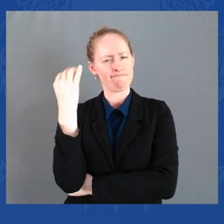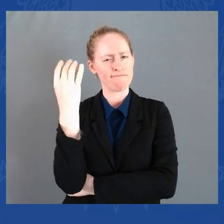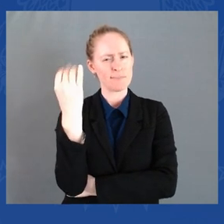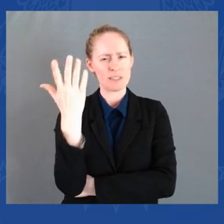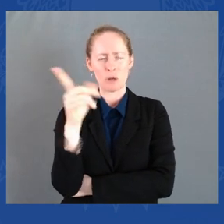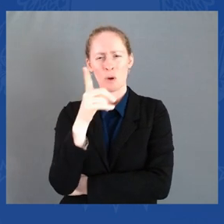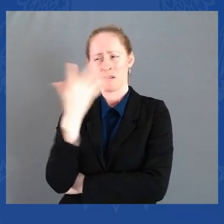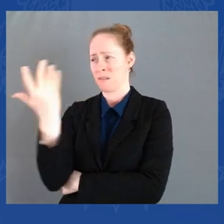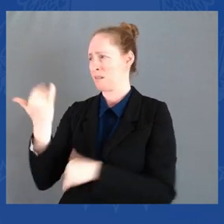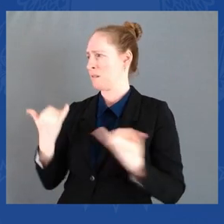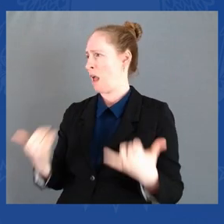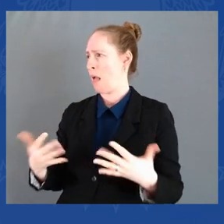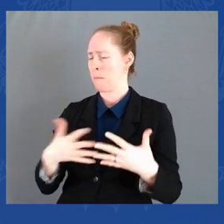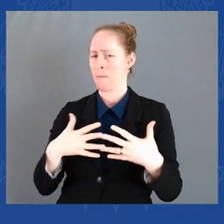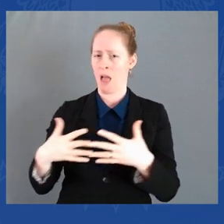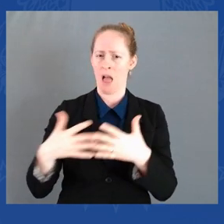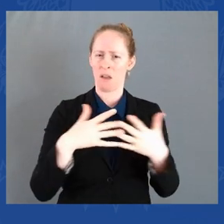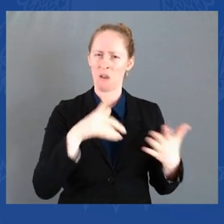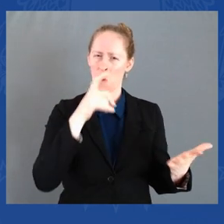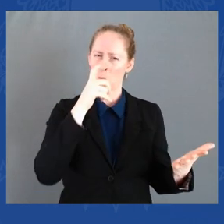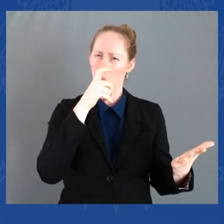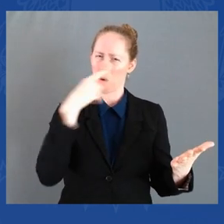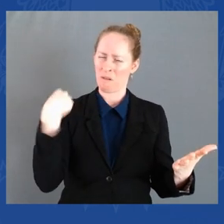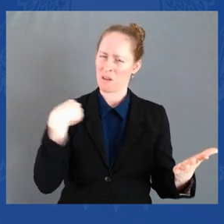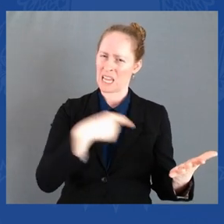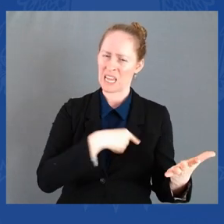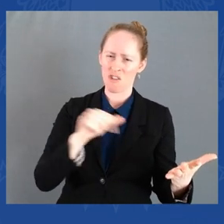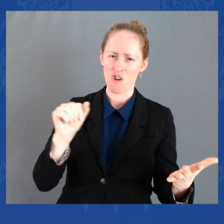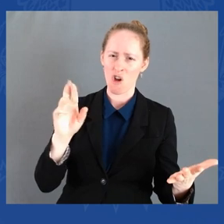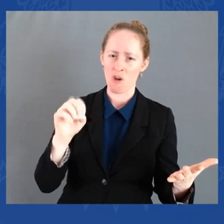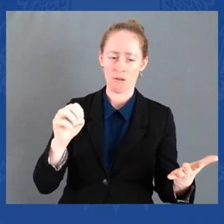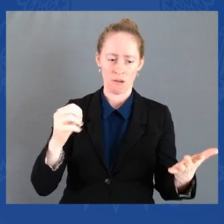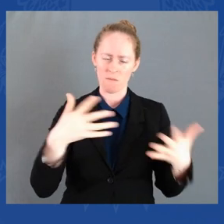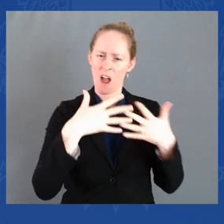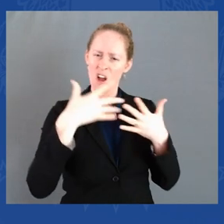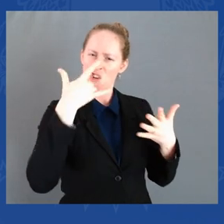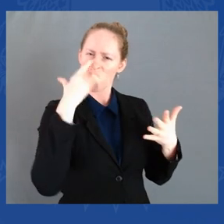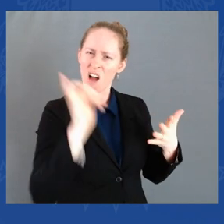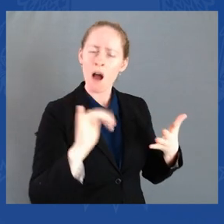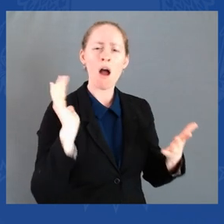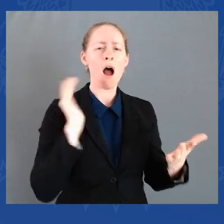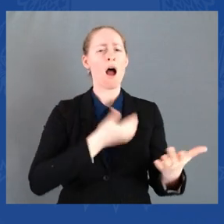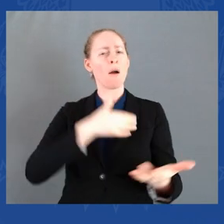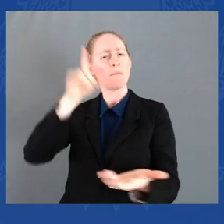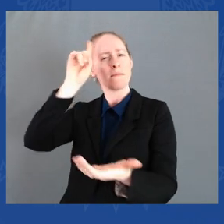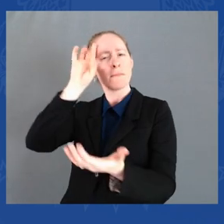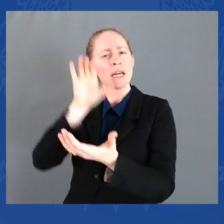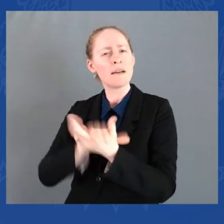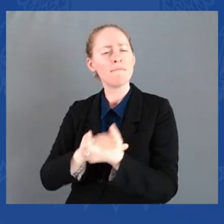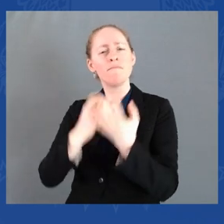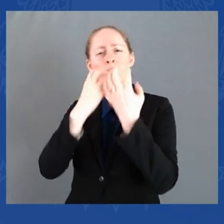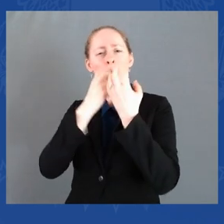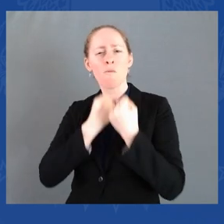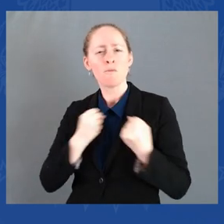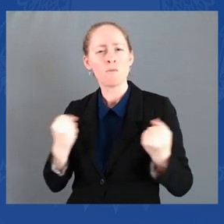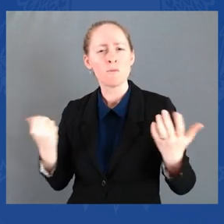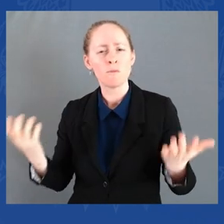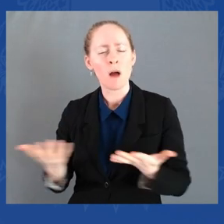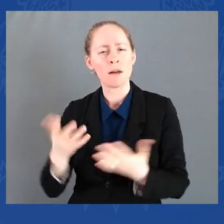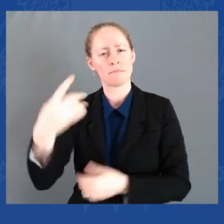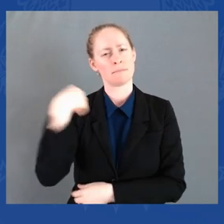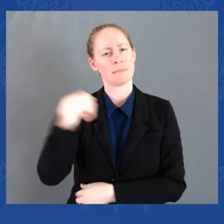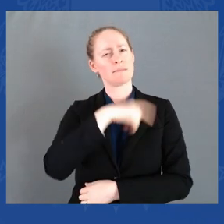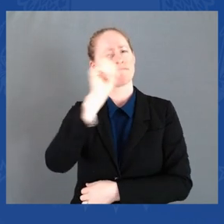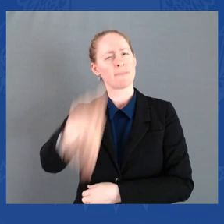a moment to remember and talk about and reflect on how we treat people and do we